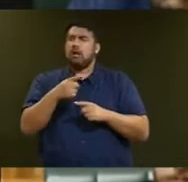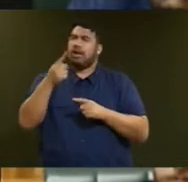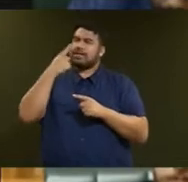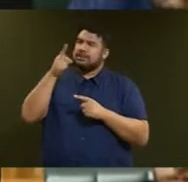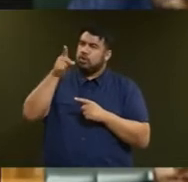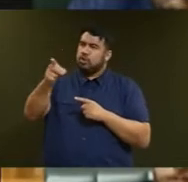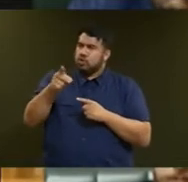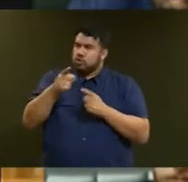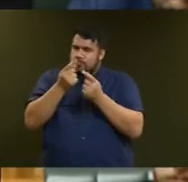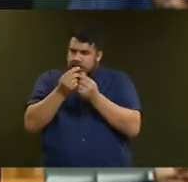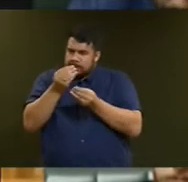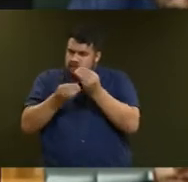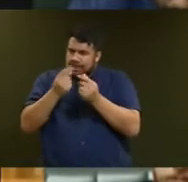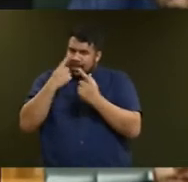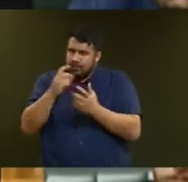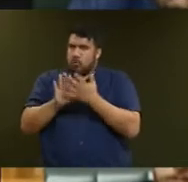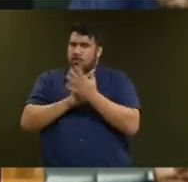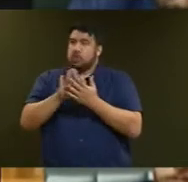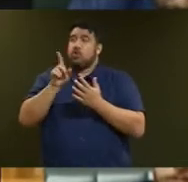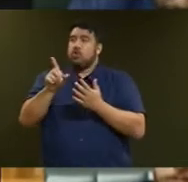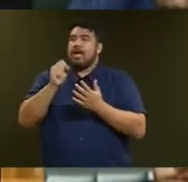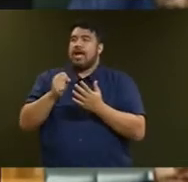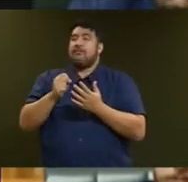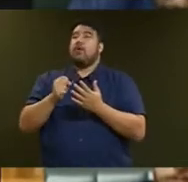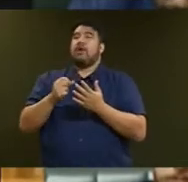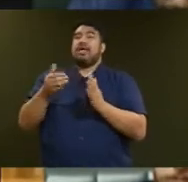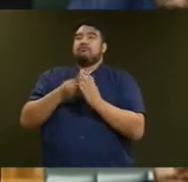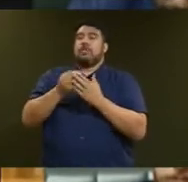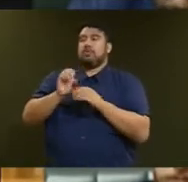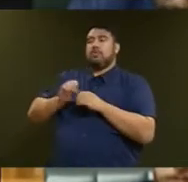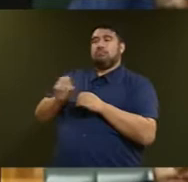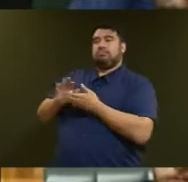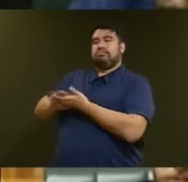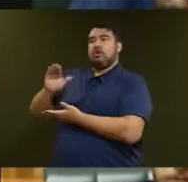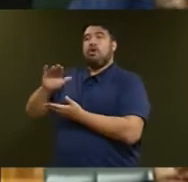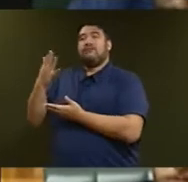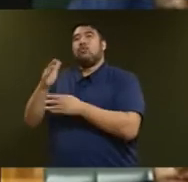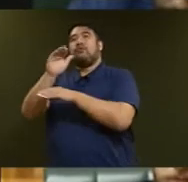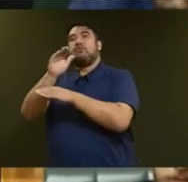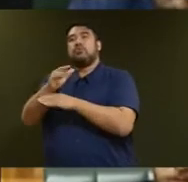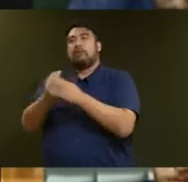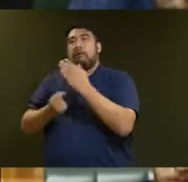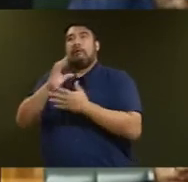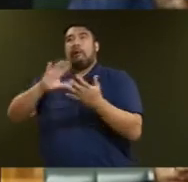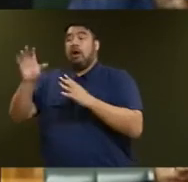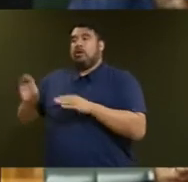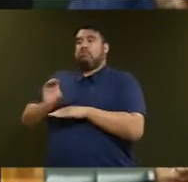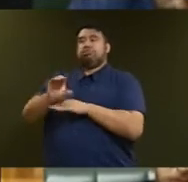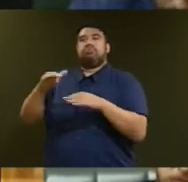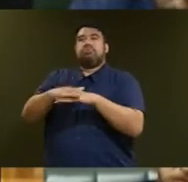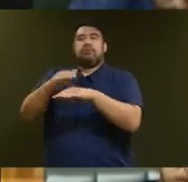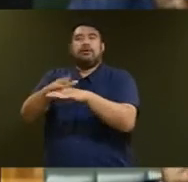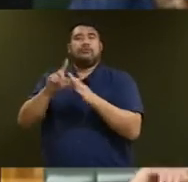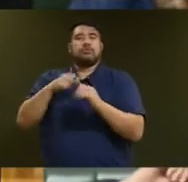prudence provides the Government room to buffer the economy from any potential future shocks which could stem from another natural